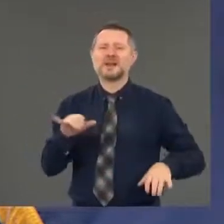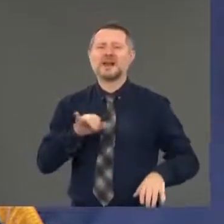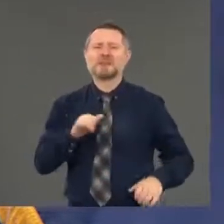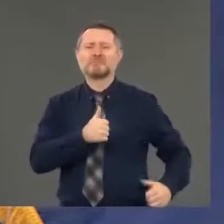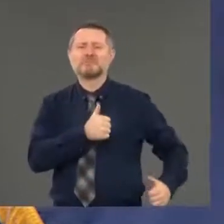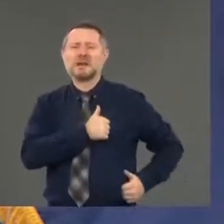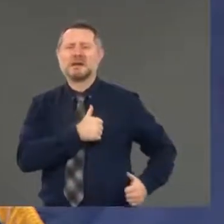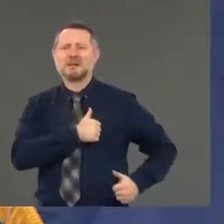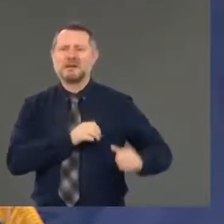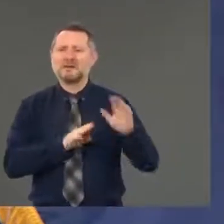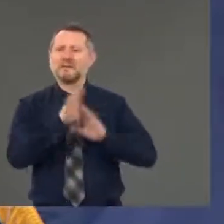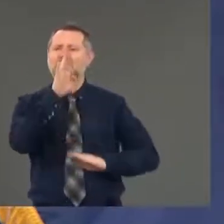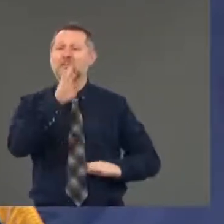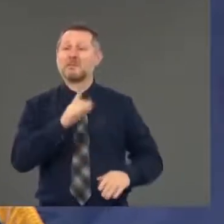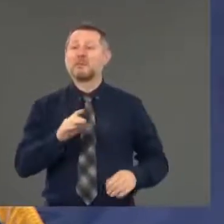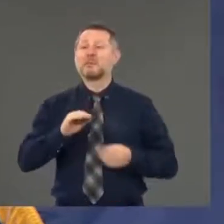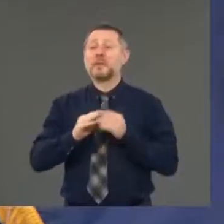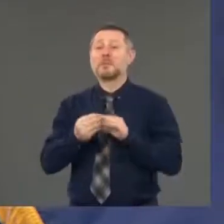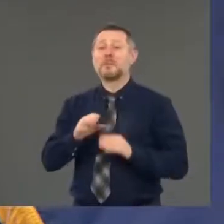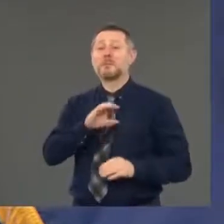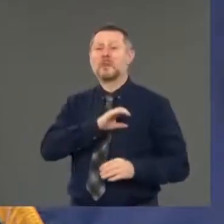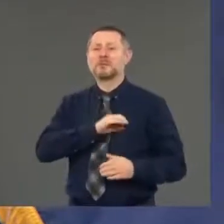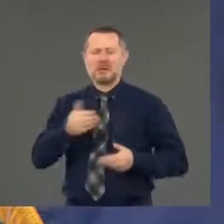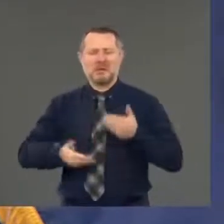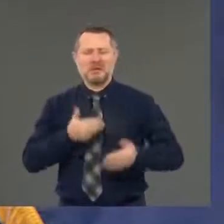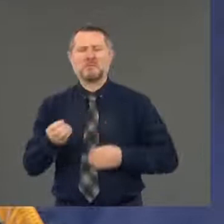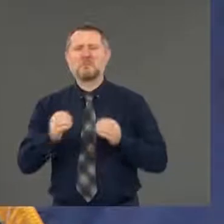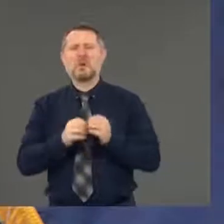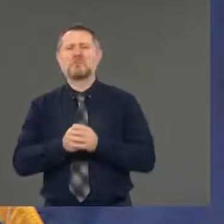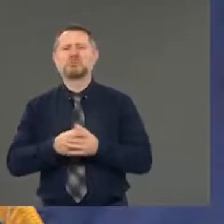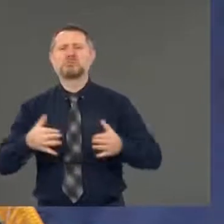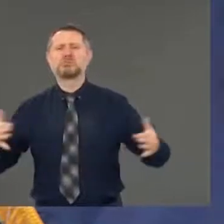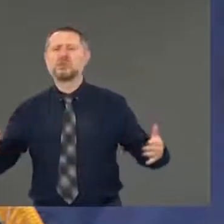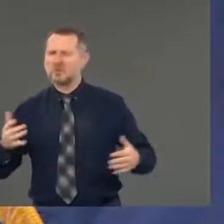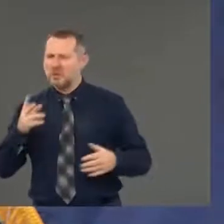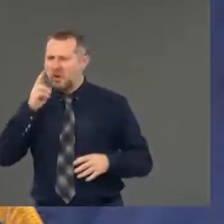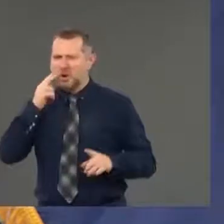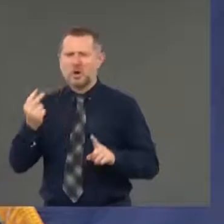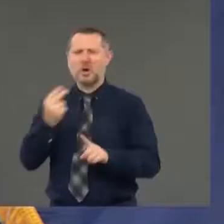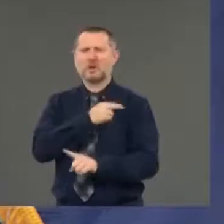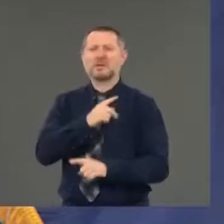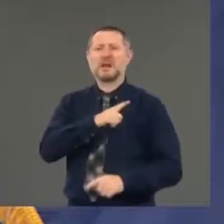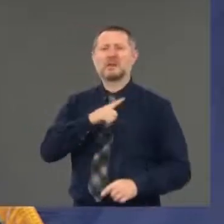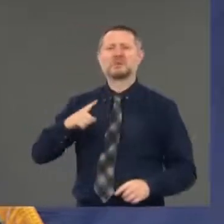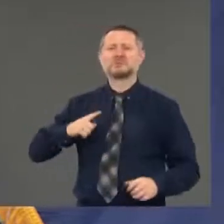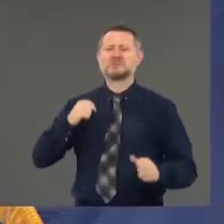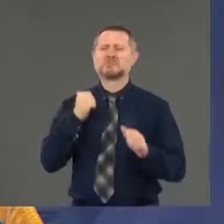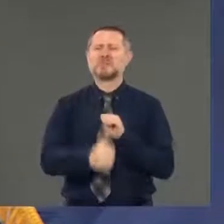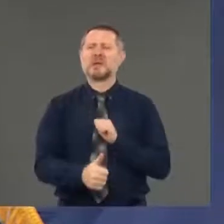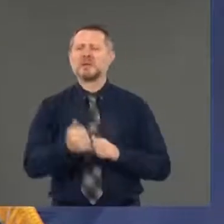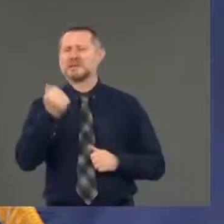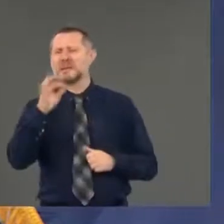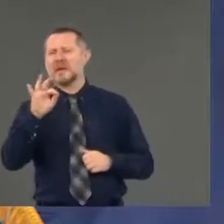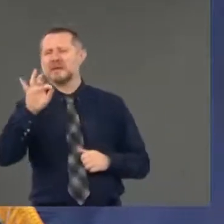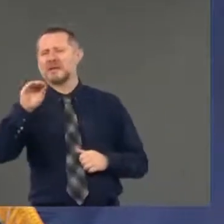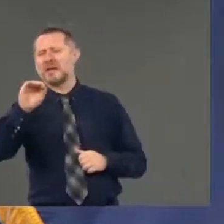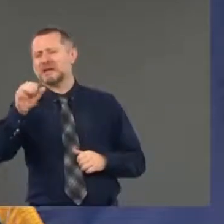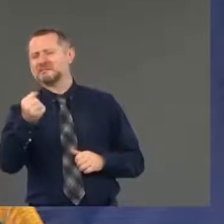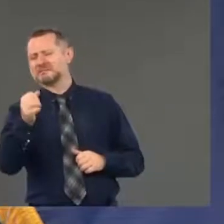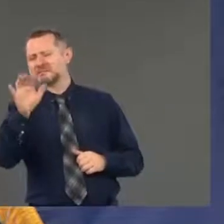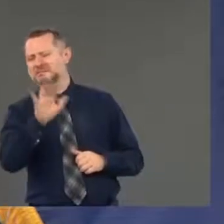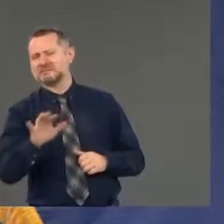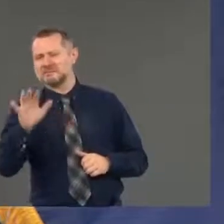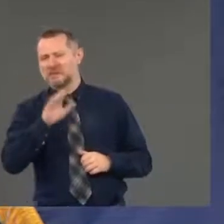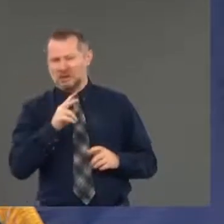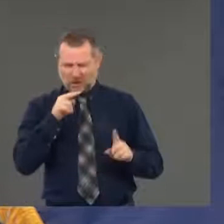right up. You know, you can go back to legislation that was passed in the 90s. You can go back